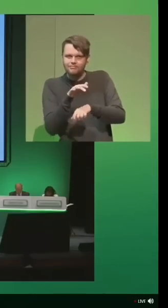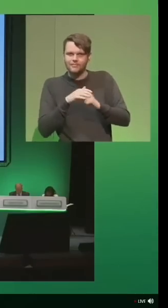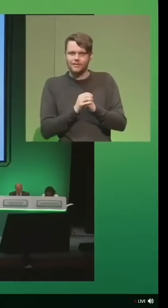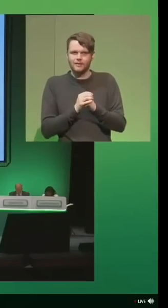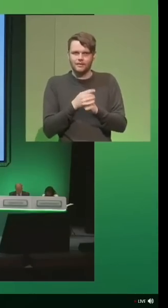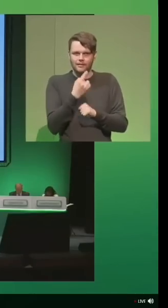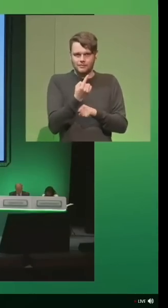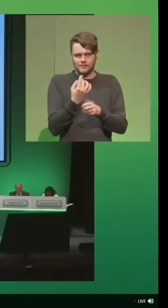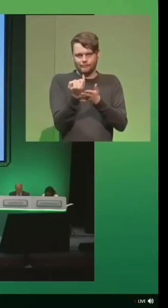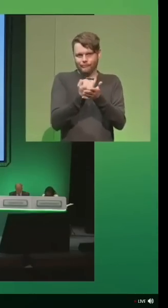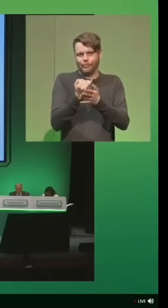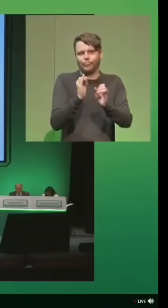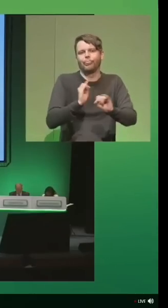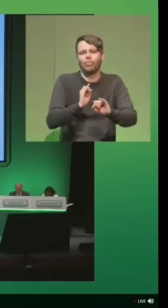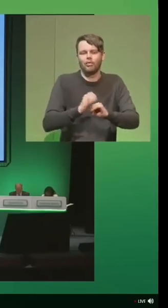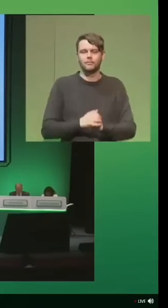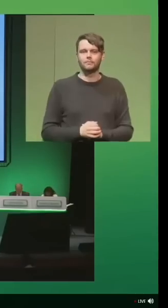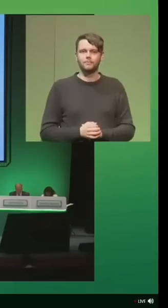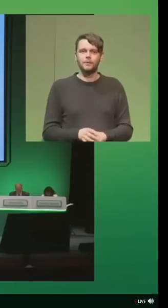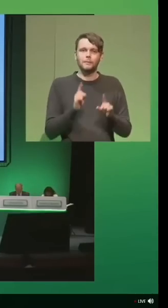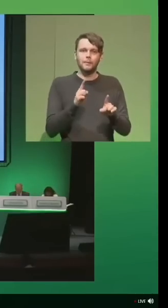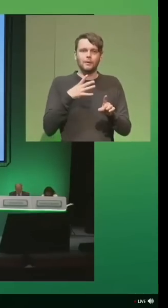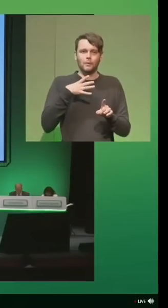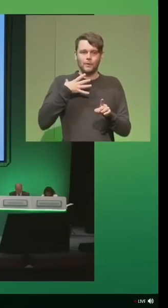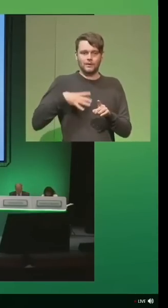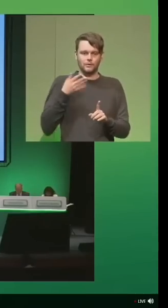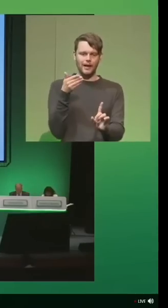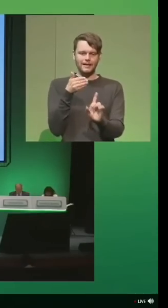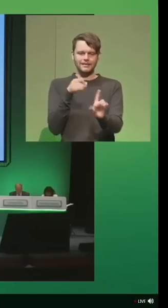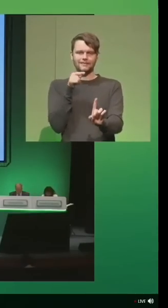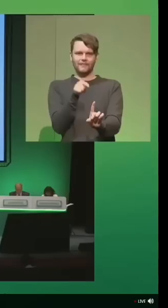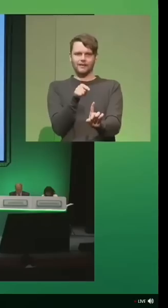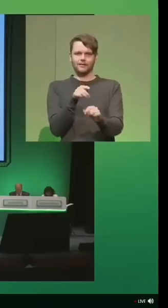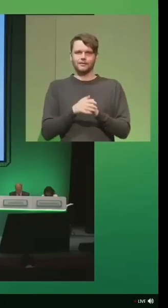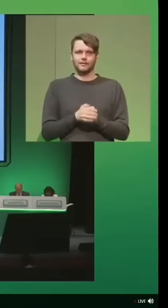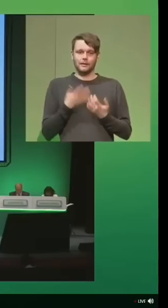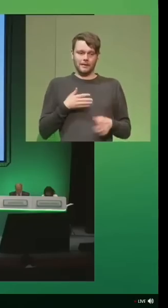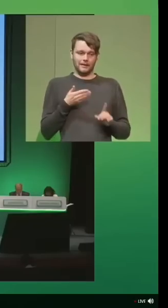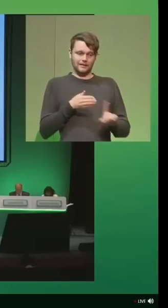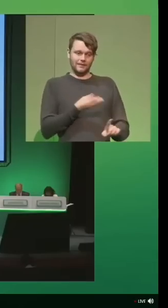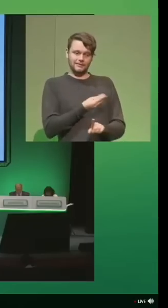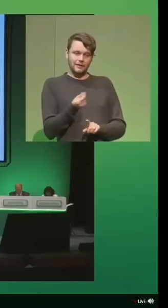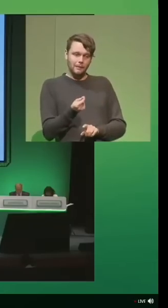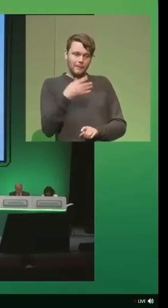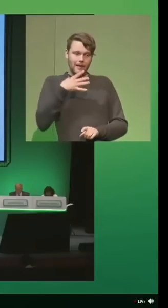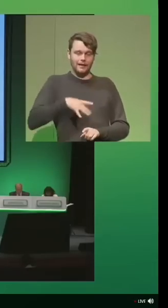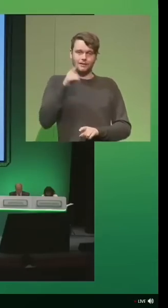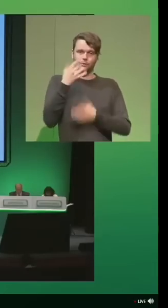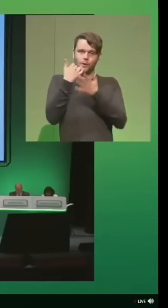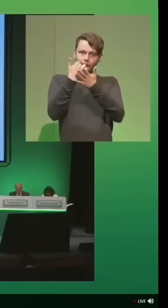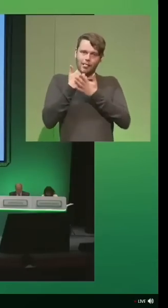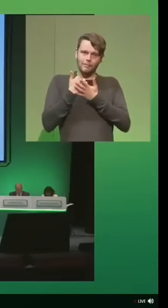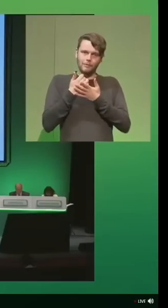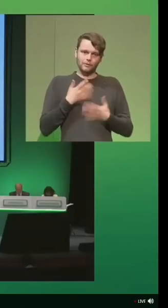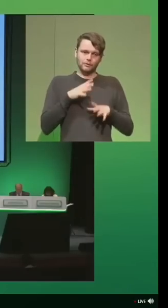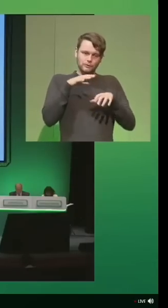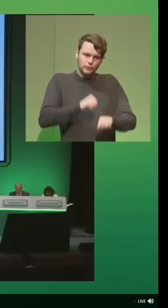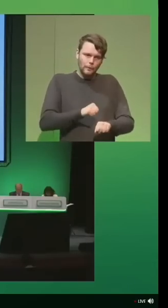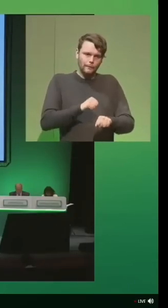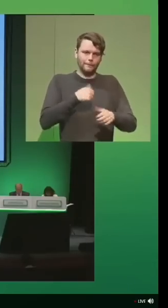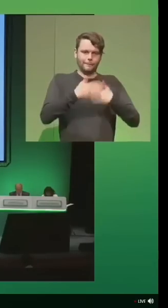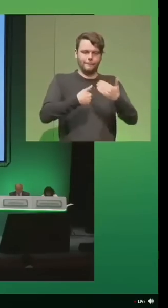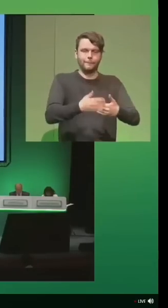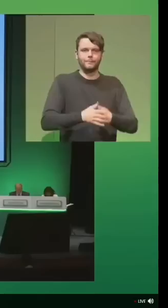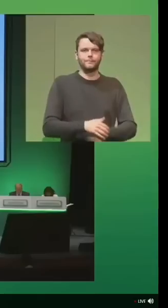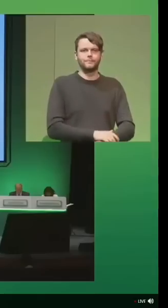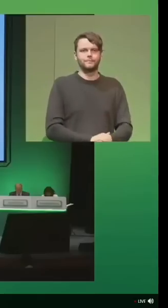are bad apples. But we need to identify that. I've identified some. I need your help to stop this in